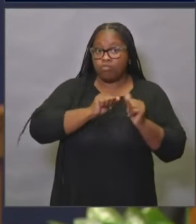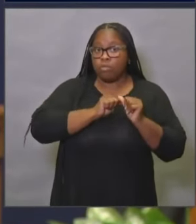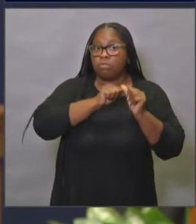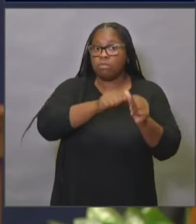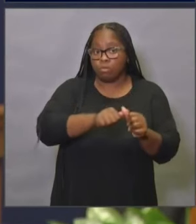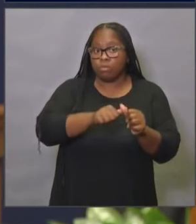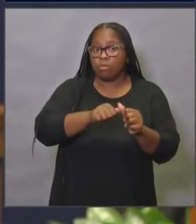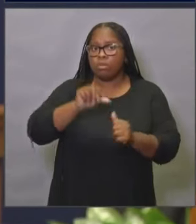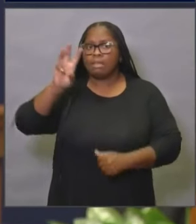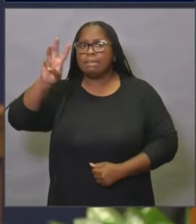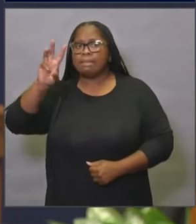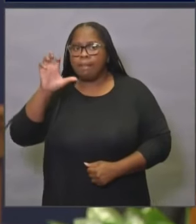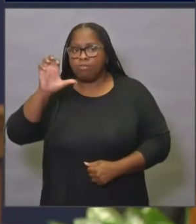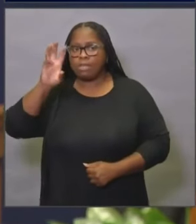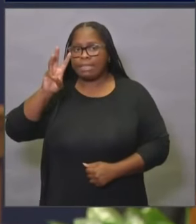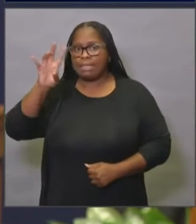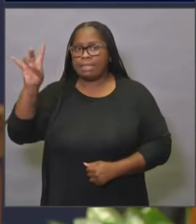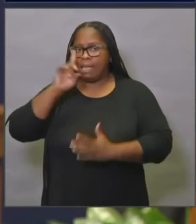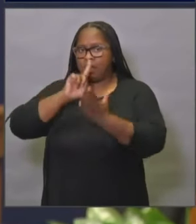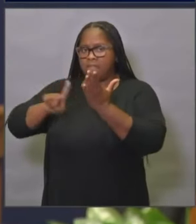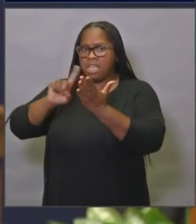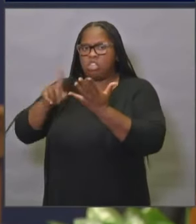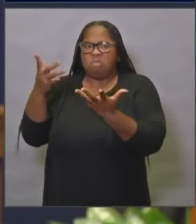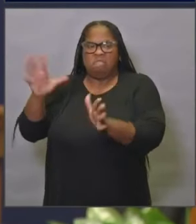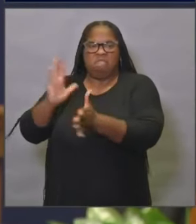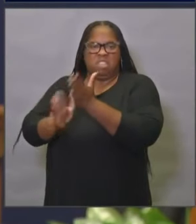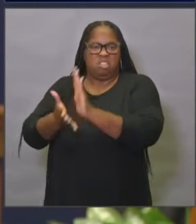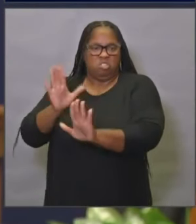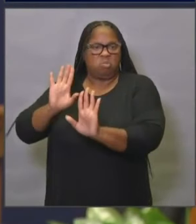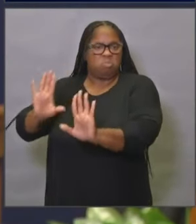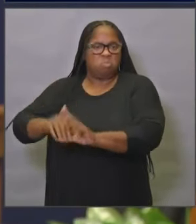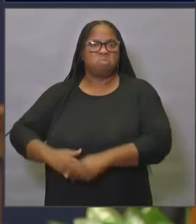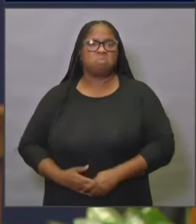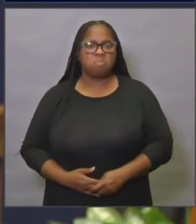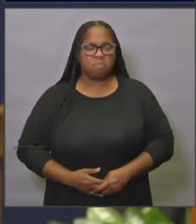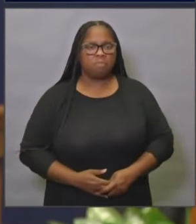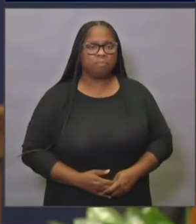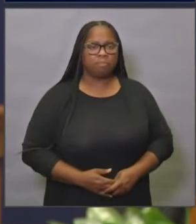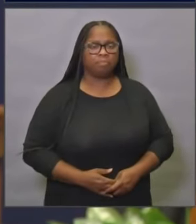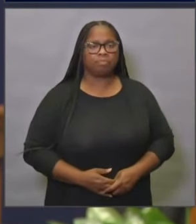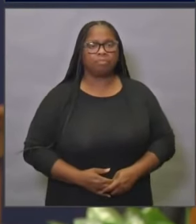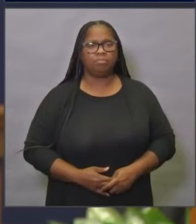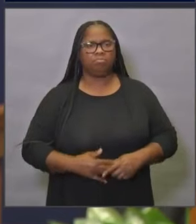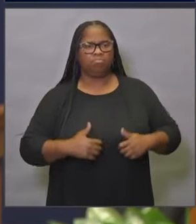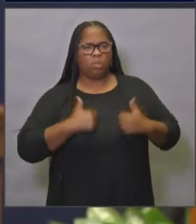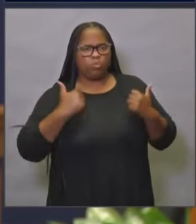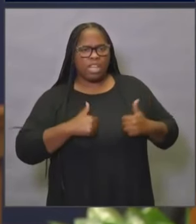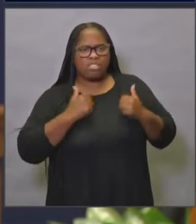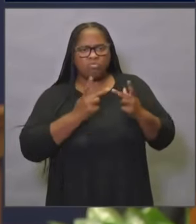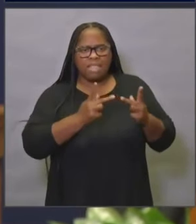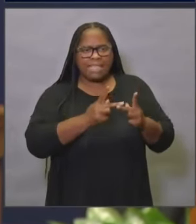and 667 are closed investigations. Residential settings